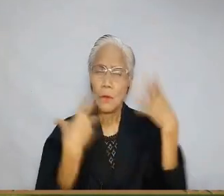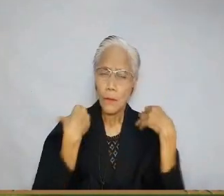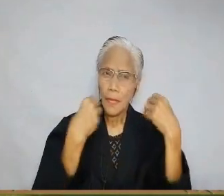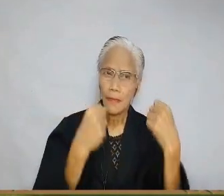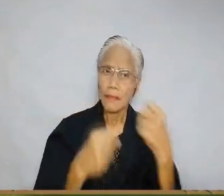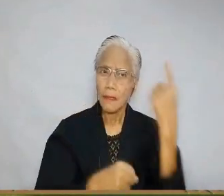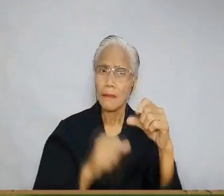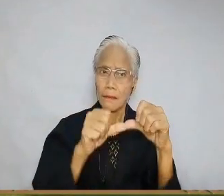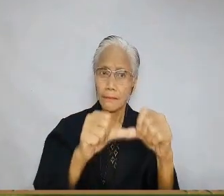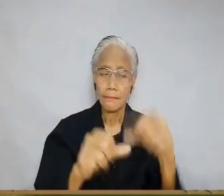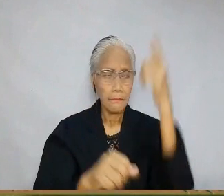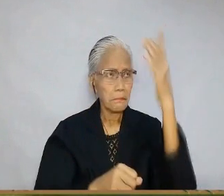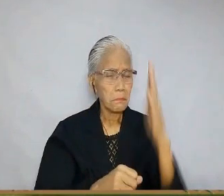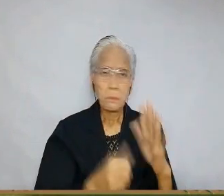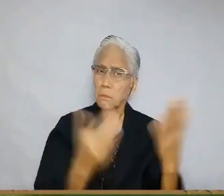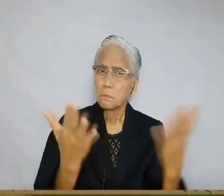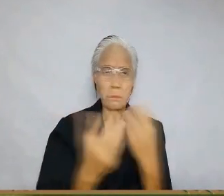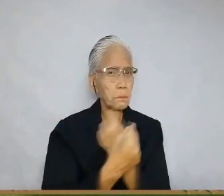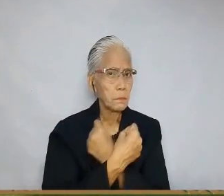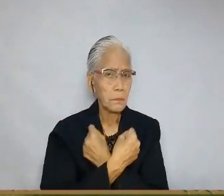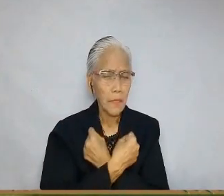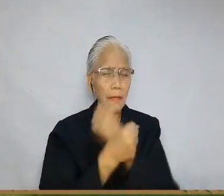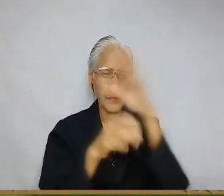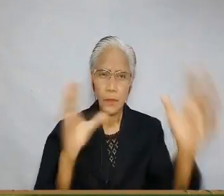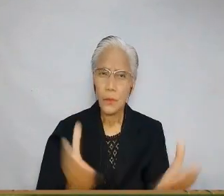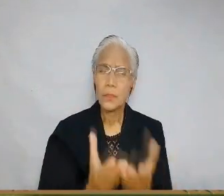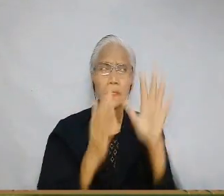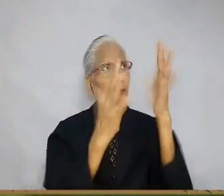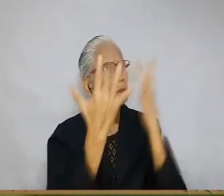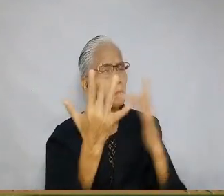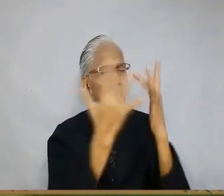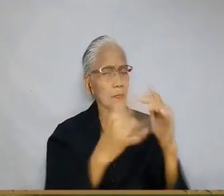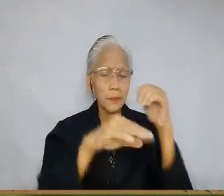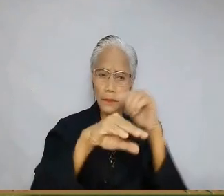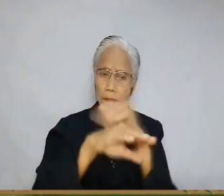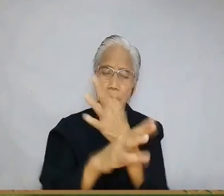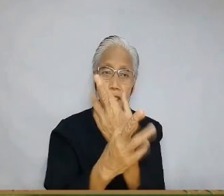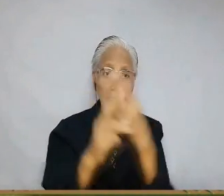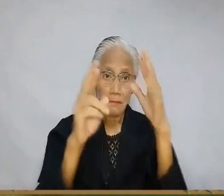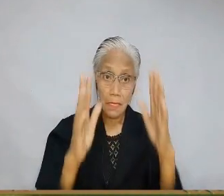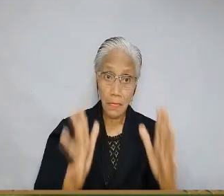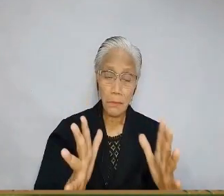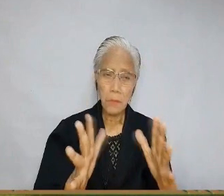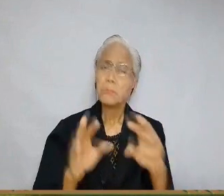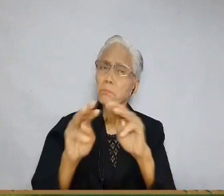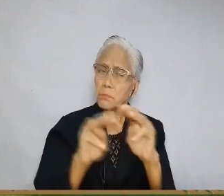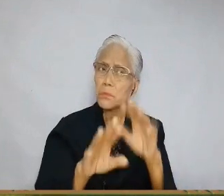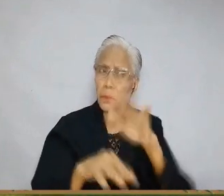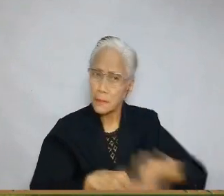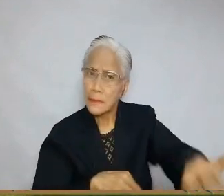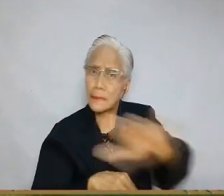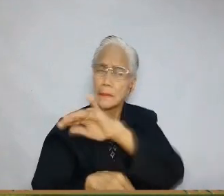Almighty and Eternal God. For You so loved the world that in Your mercy You sent us the Redeemer to live